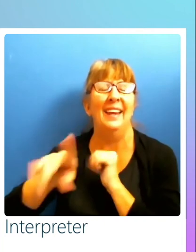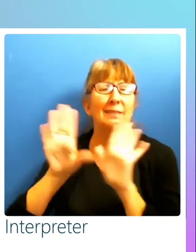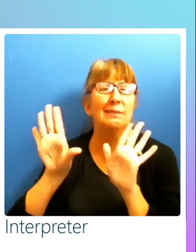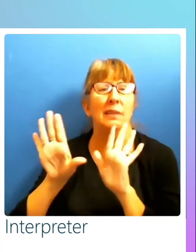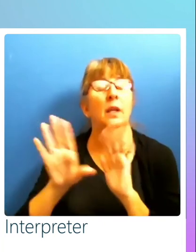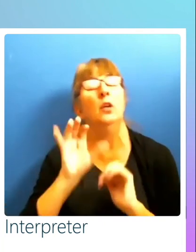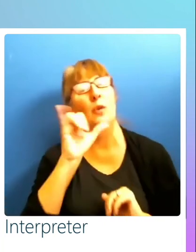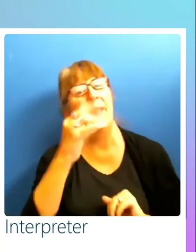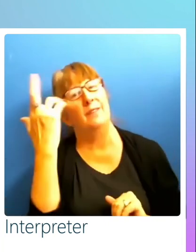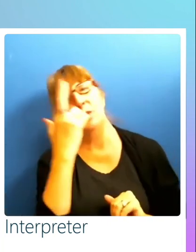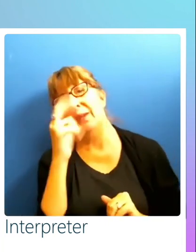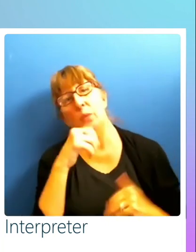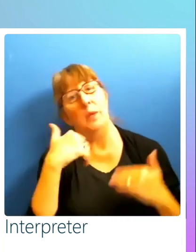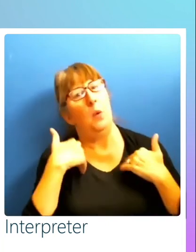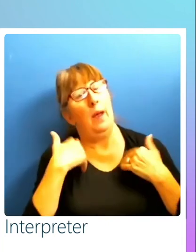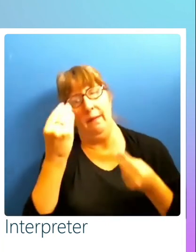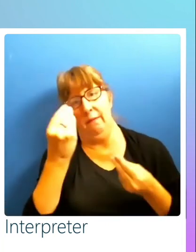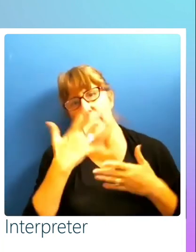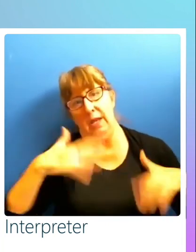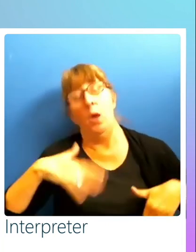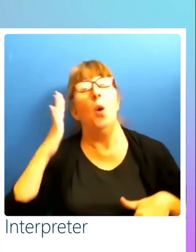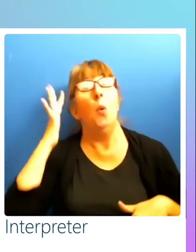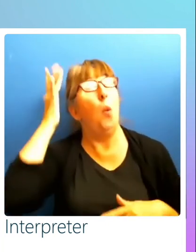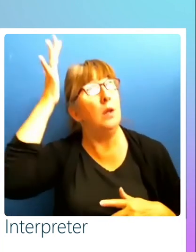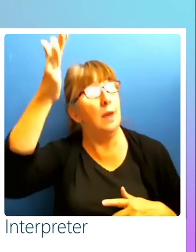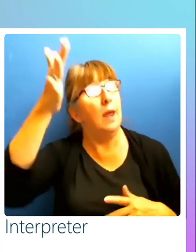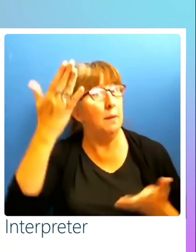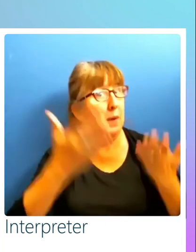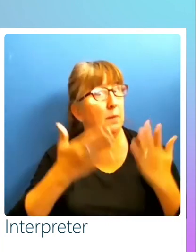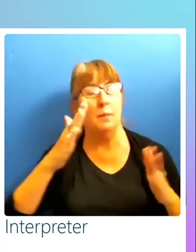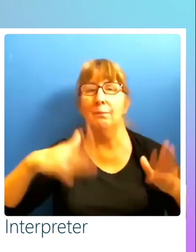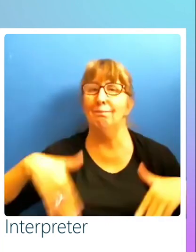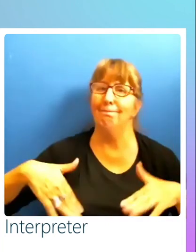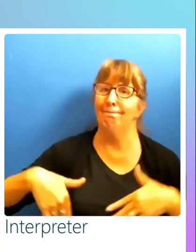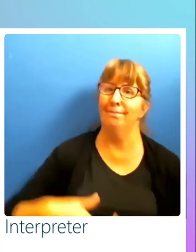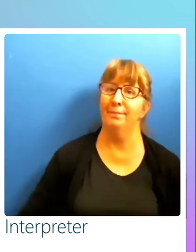up from getting that. I think we'll get it someday, but it's not quite there yet.